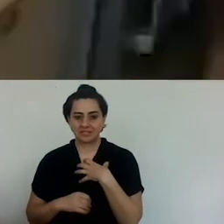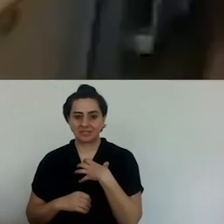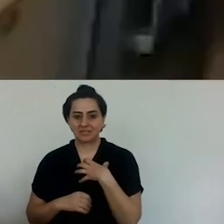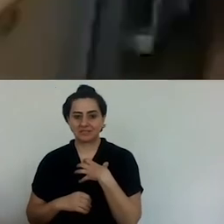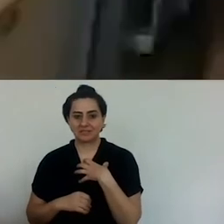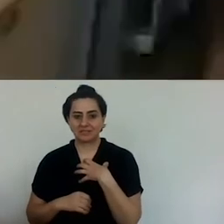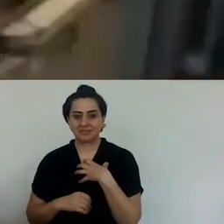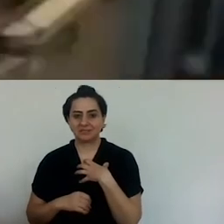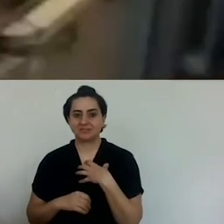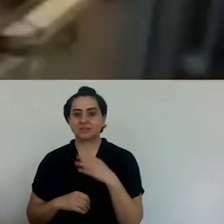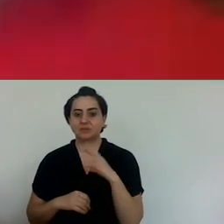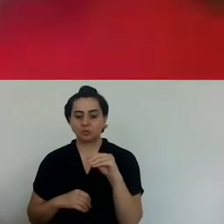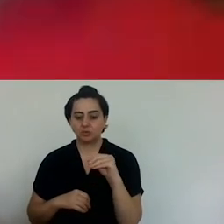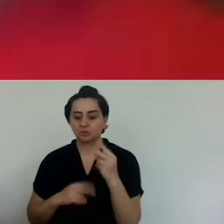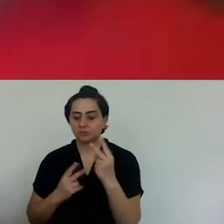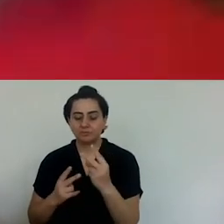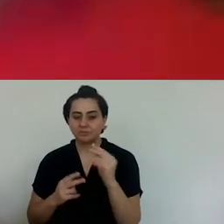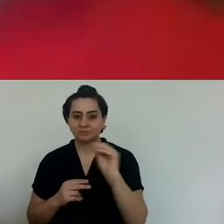This will cook a little.